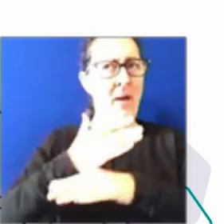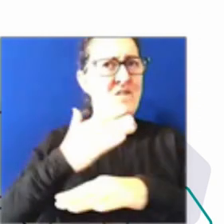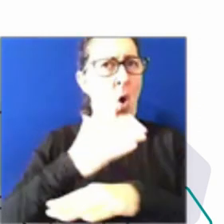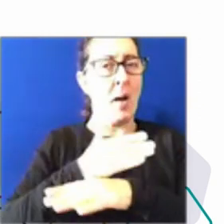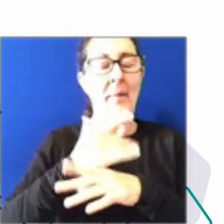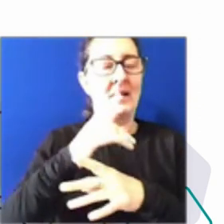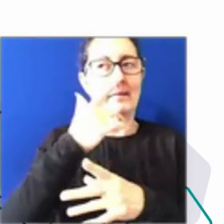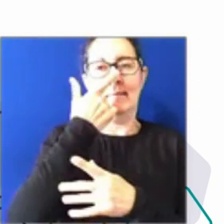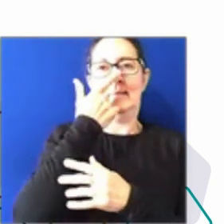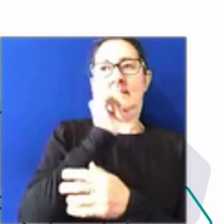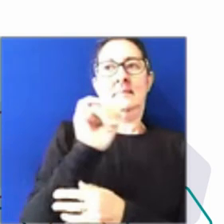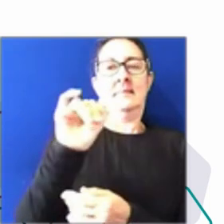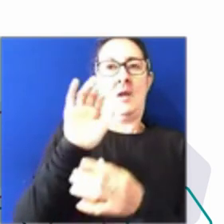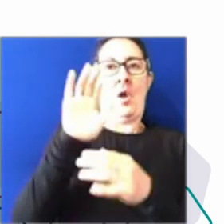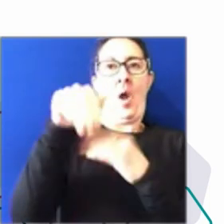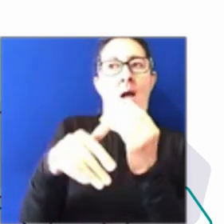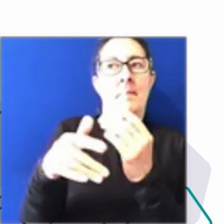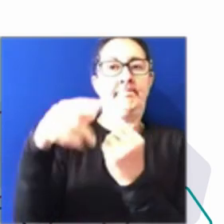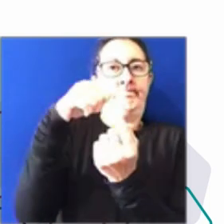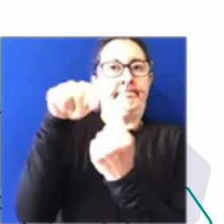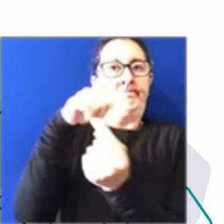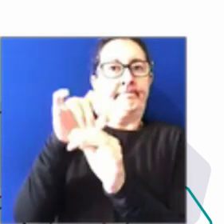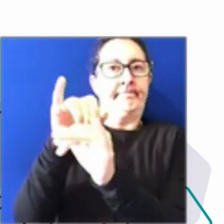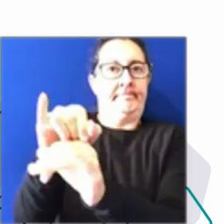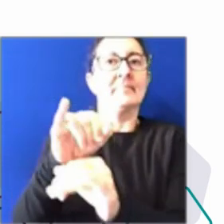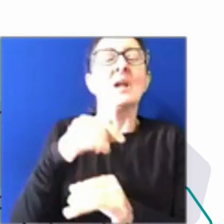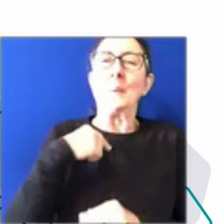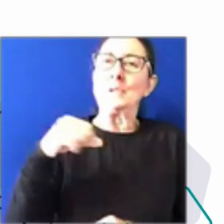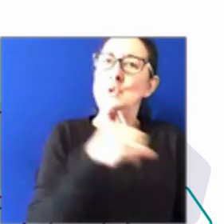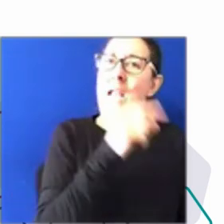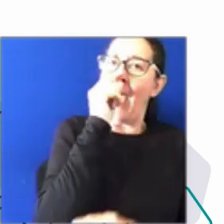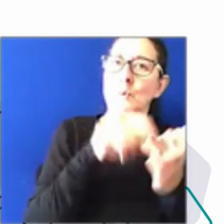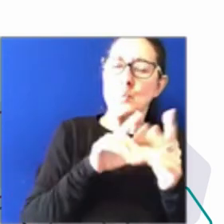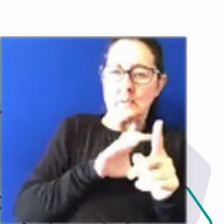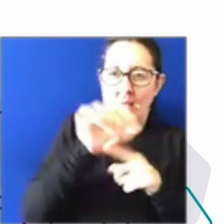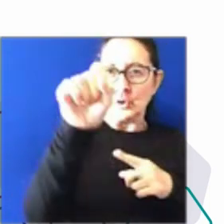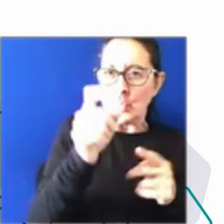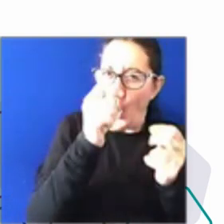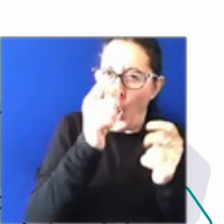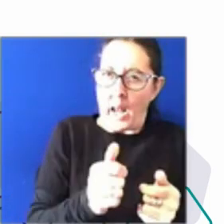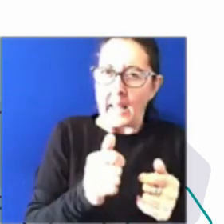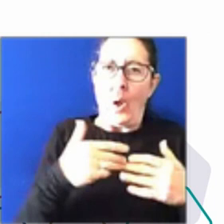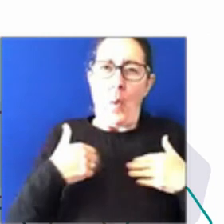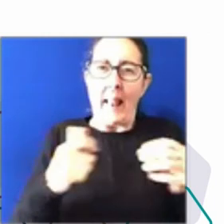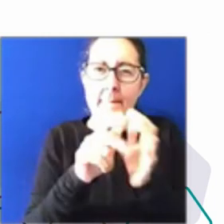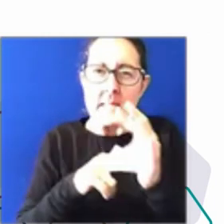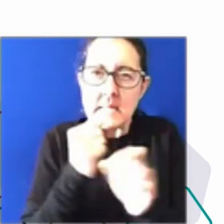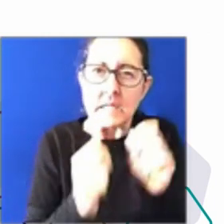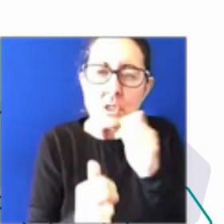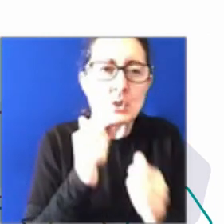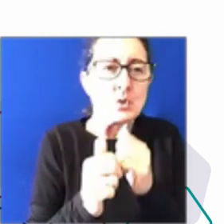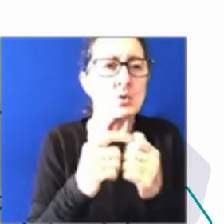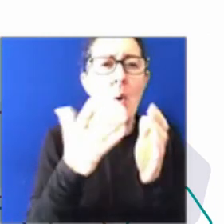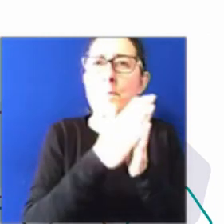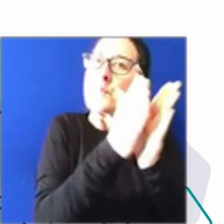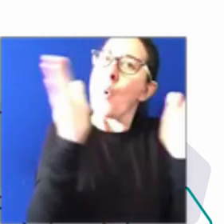triggers and some of the signs you start to see when people are experiencing wellbeing issues or broader issues within their home, which is